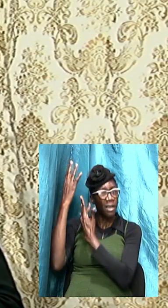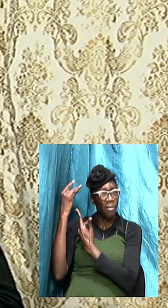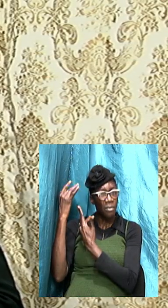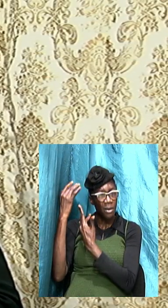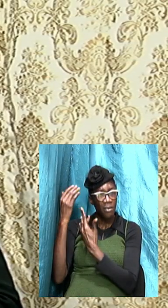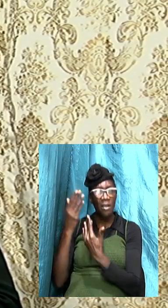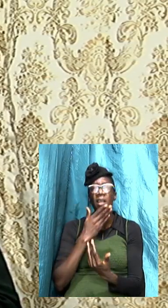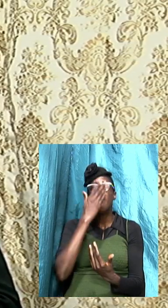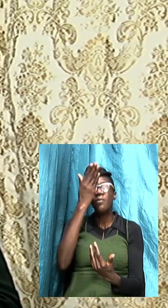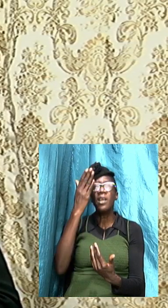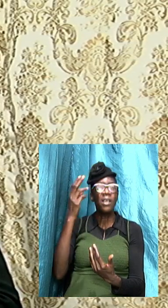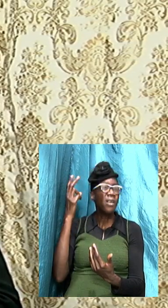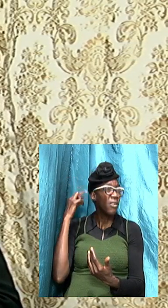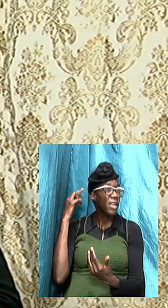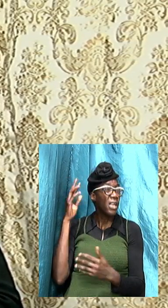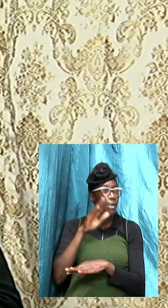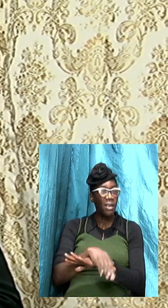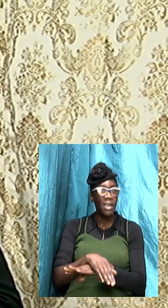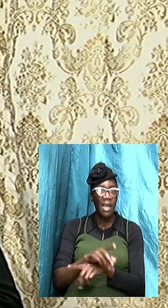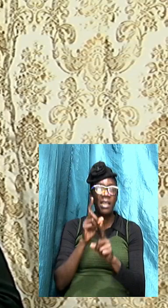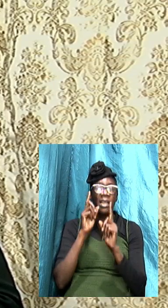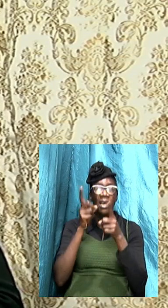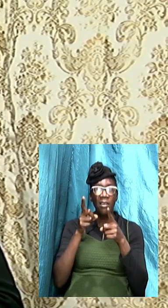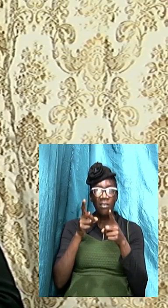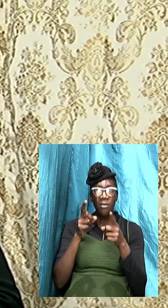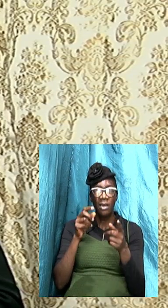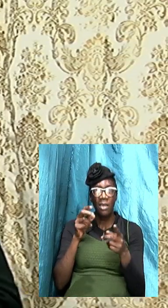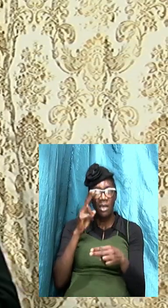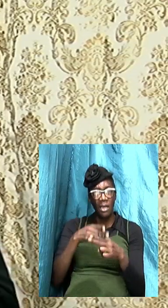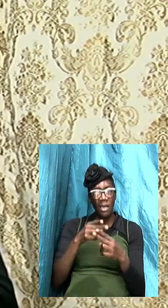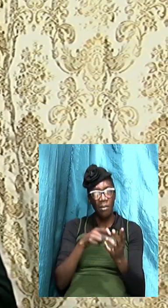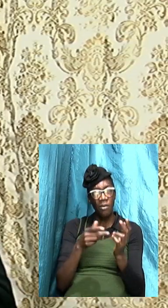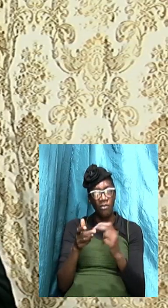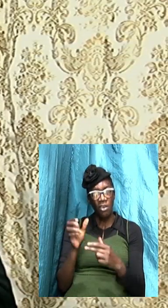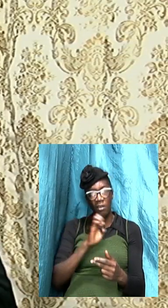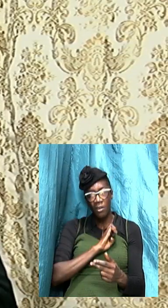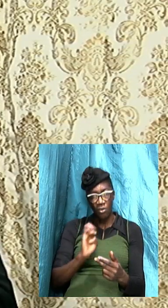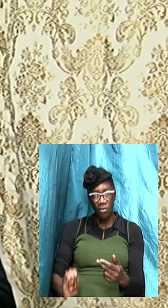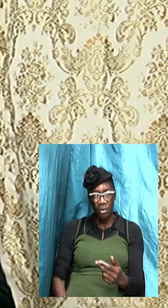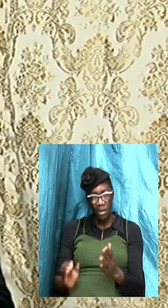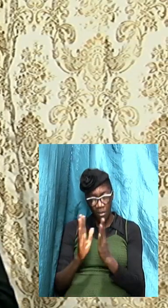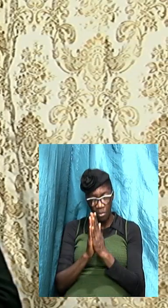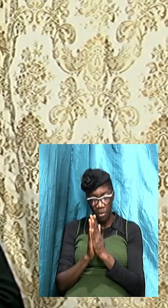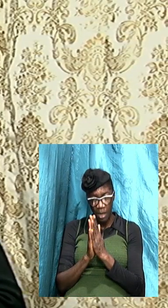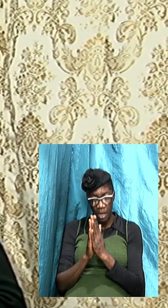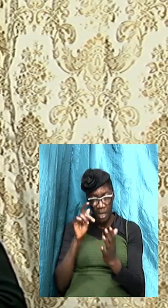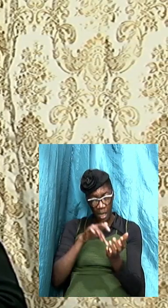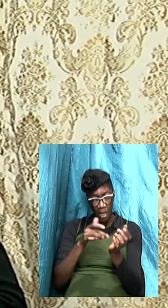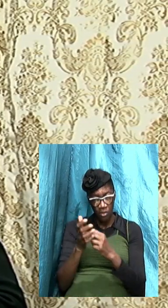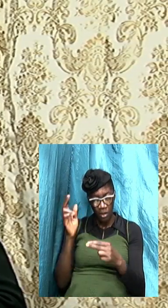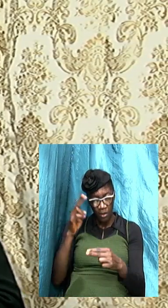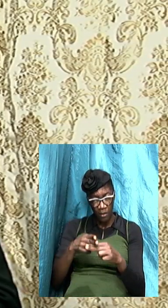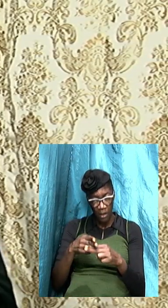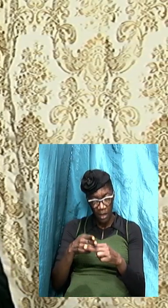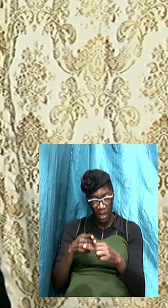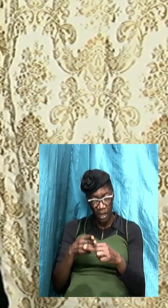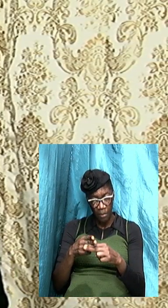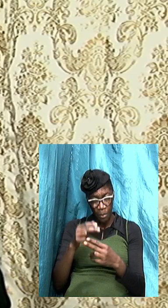and we thank you for hearing tonight and answering in the name of Jesus Christ we pray in Jesus name